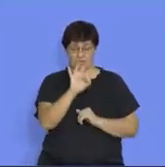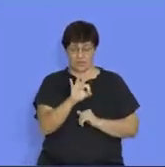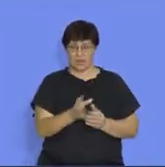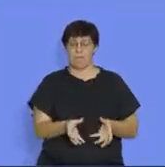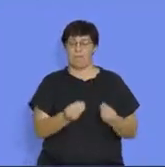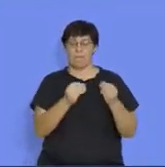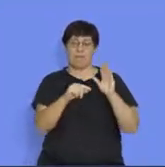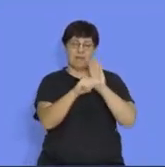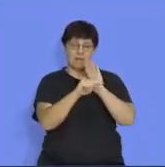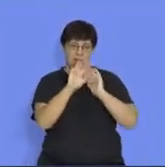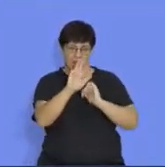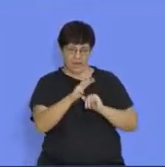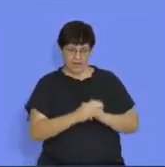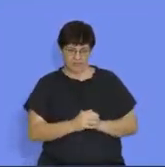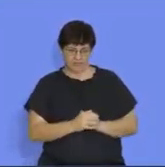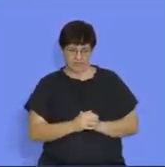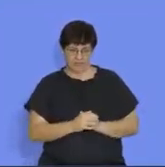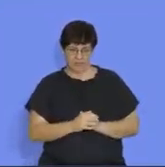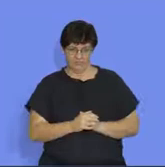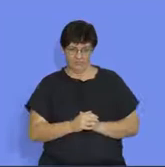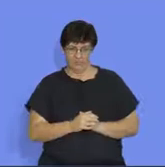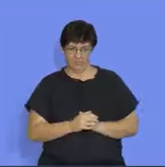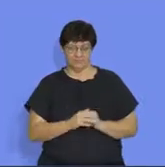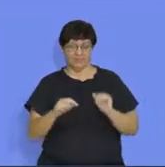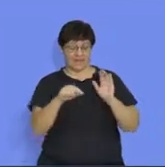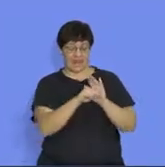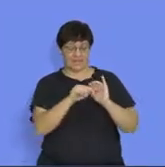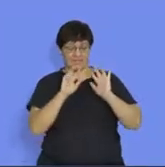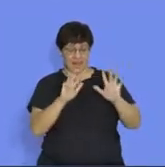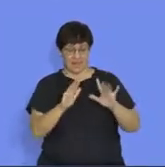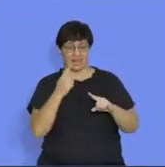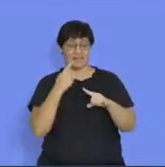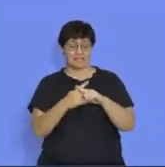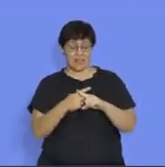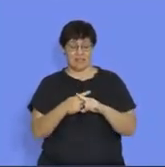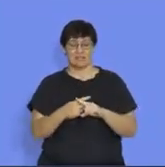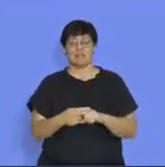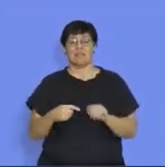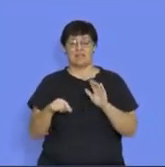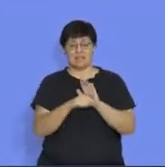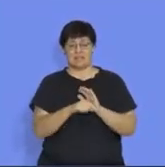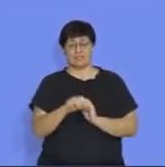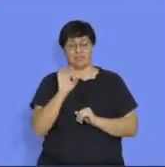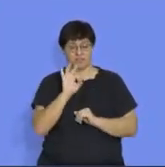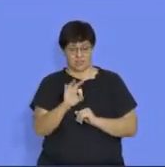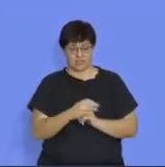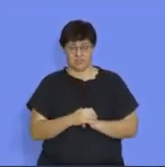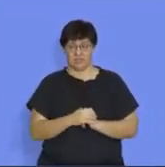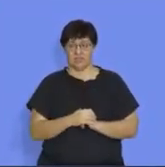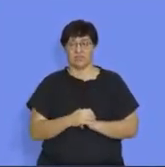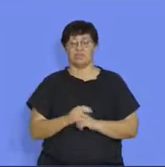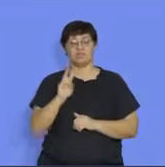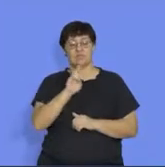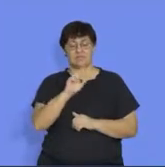3 is negative 9. Negative 9 times negative